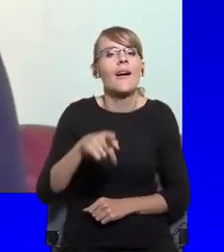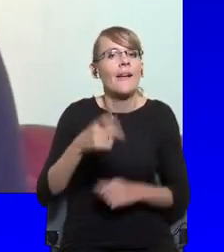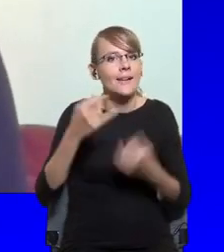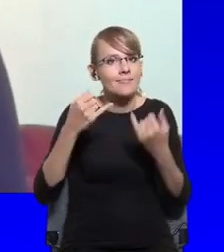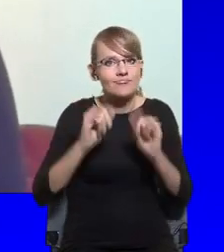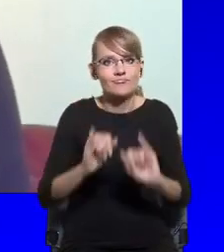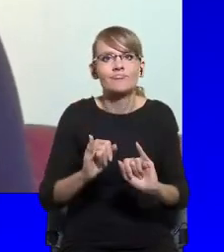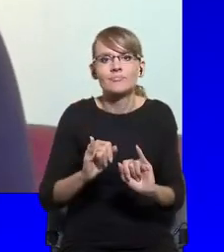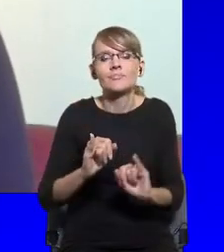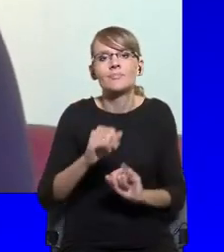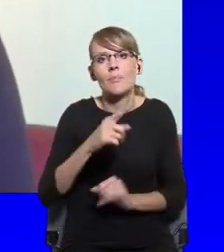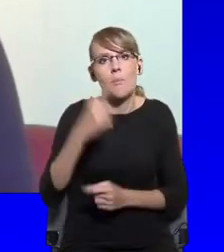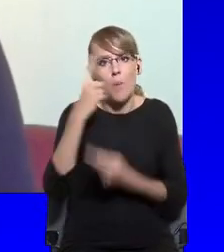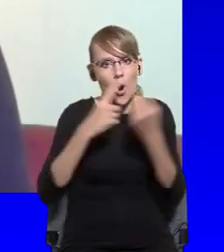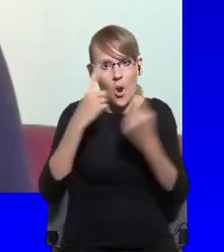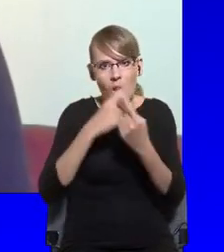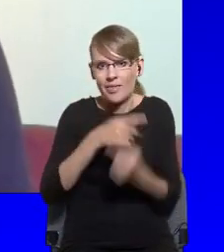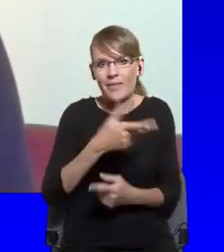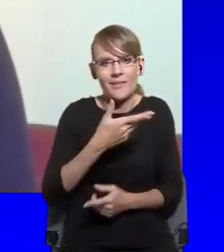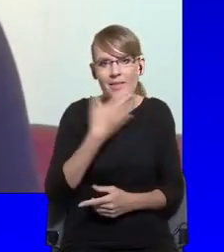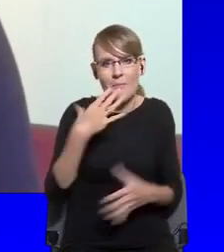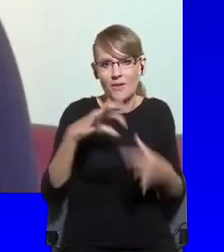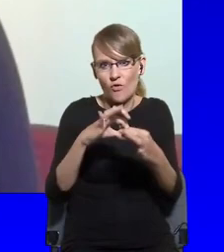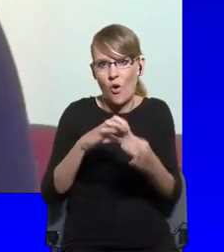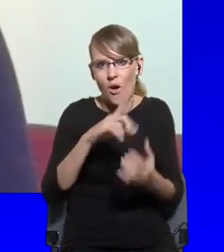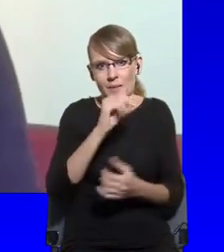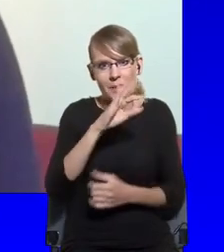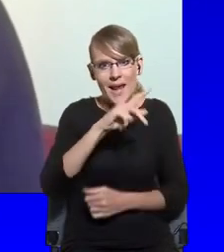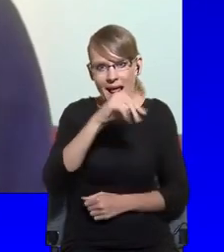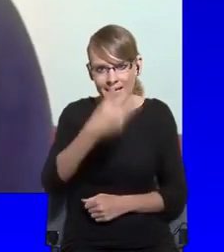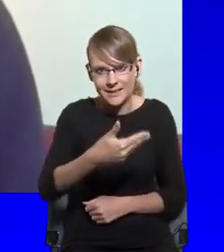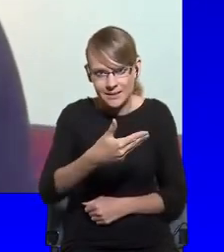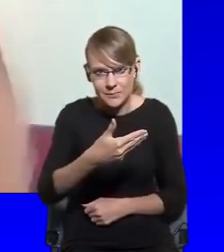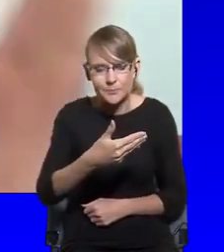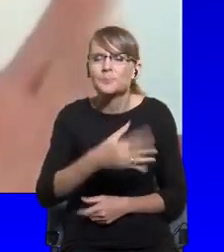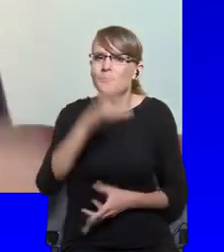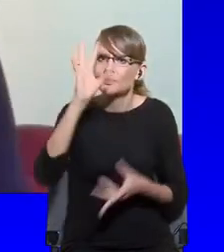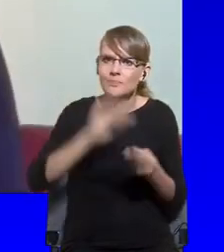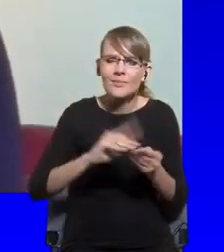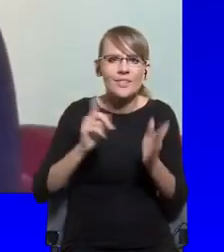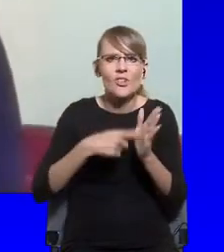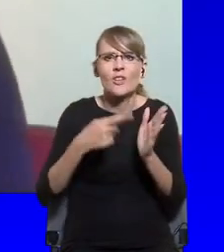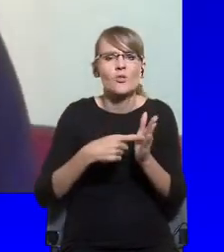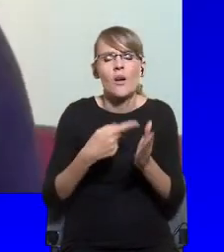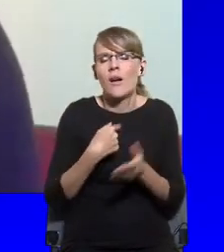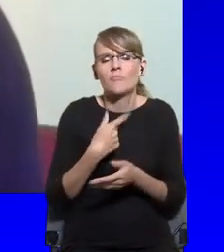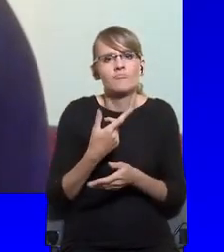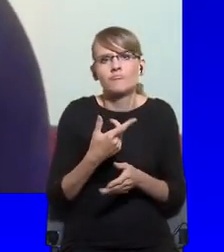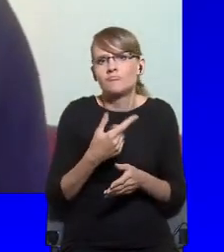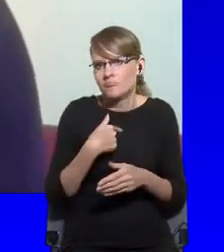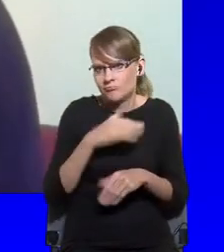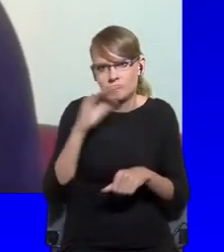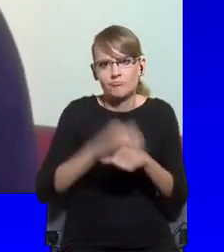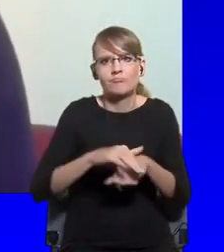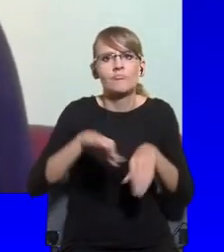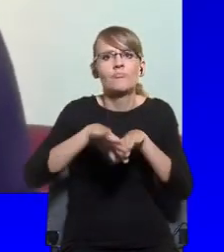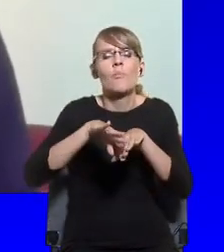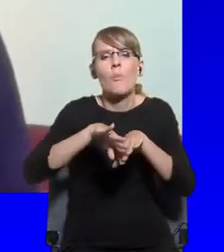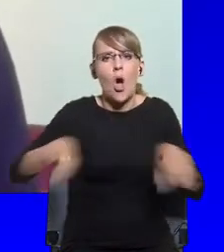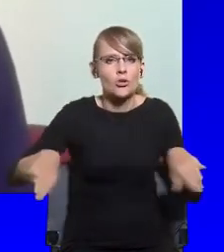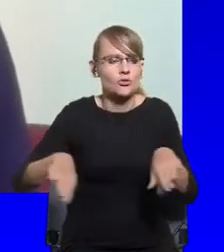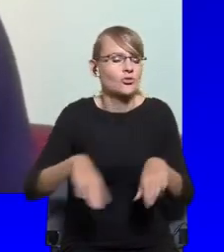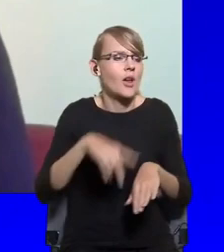Long story short, the often very uncritical acceptance of the anywheres and somewheres picture by liberals,